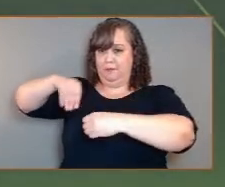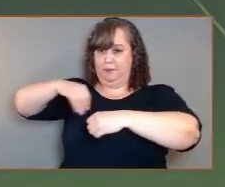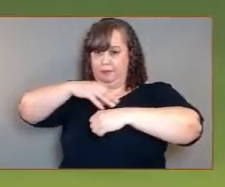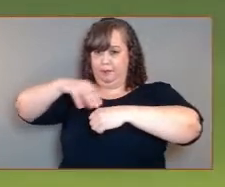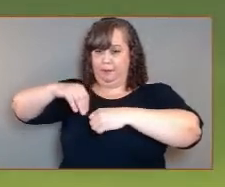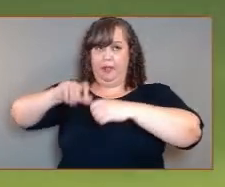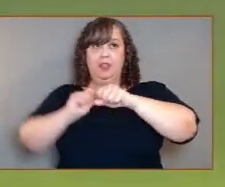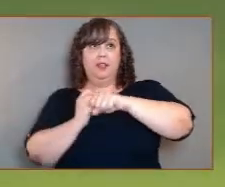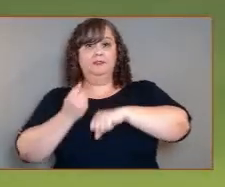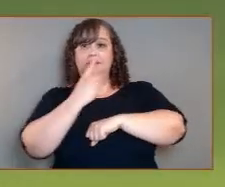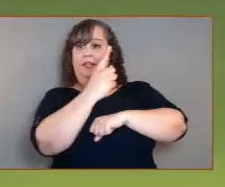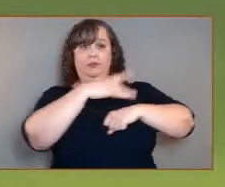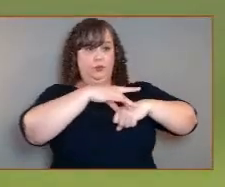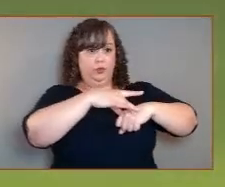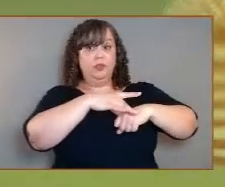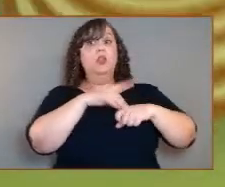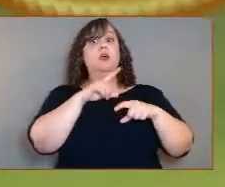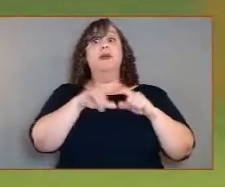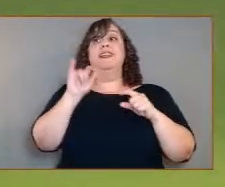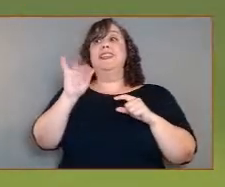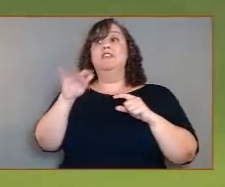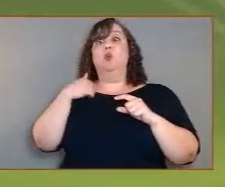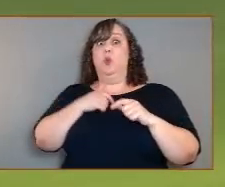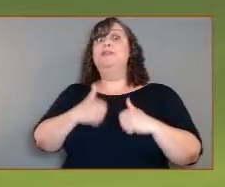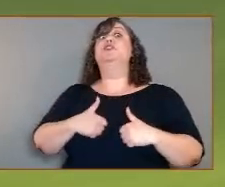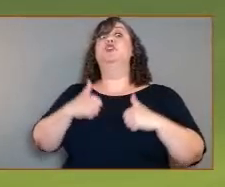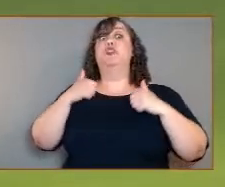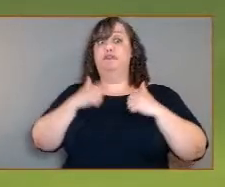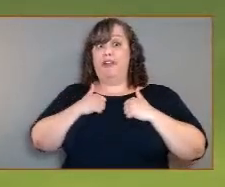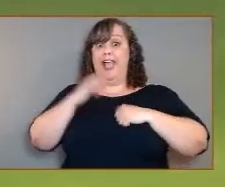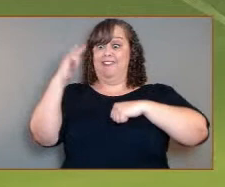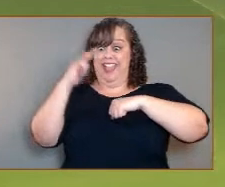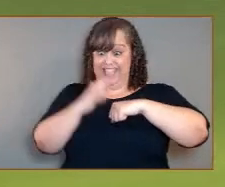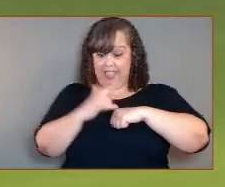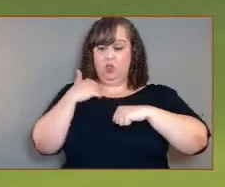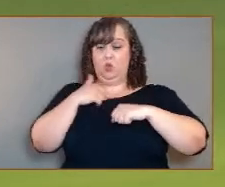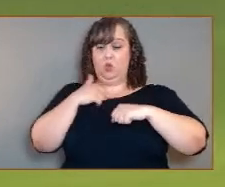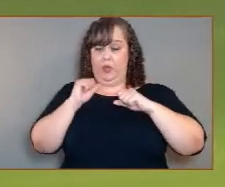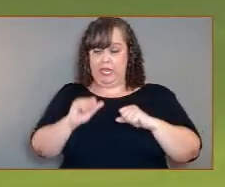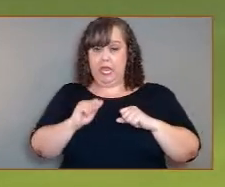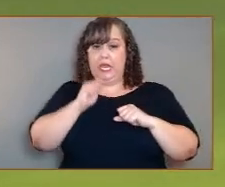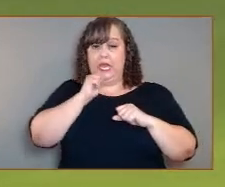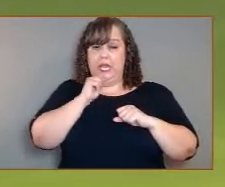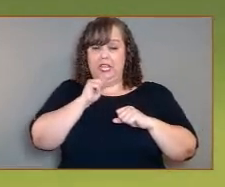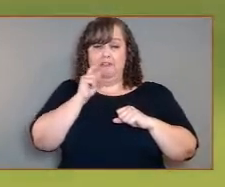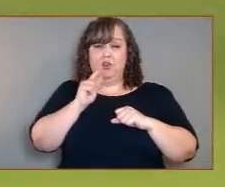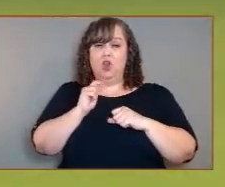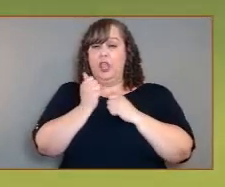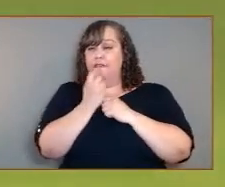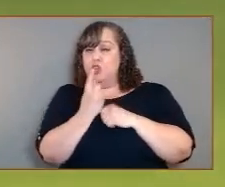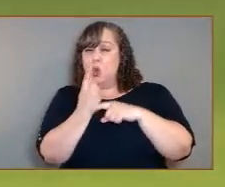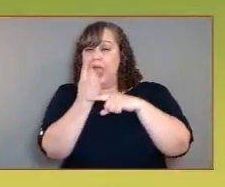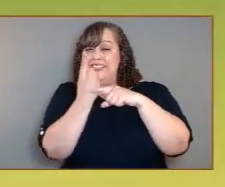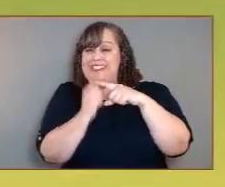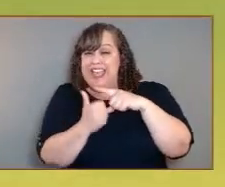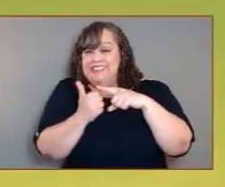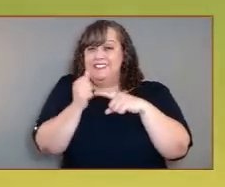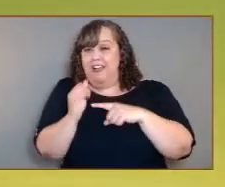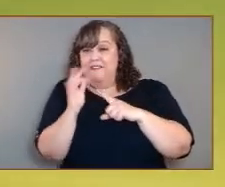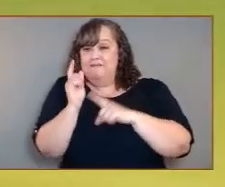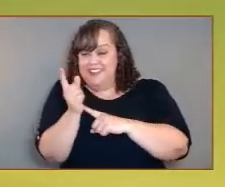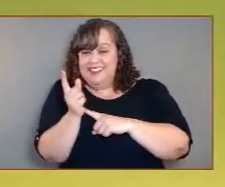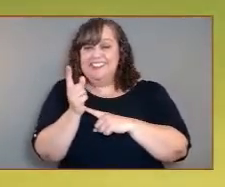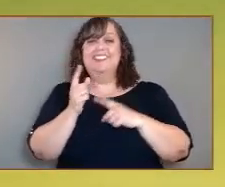landing, we have the capacity to operate for a few tens of minutes. But we think our final images and final chemical measurements made maybe